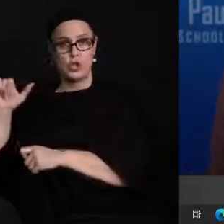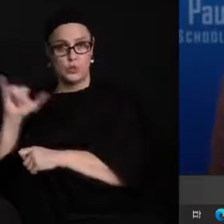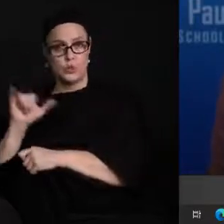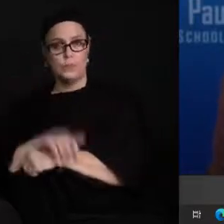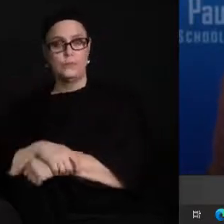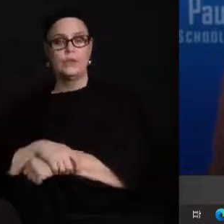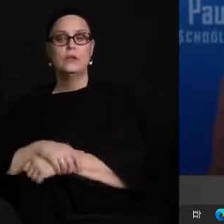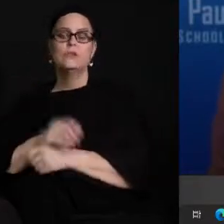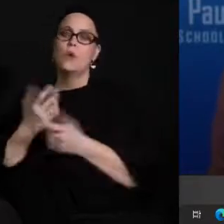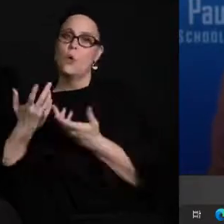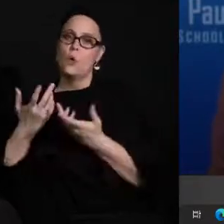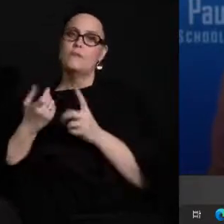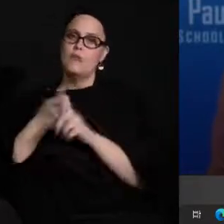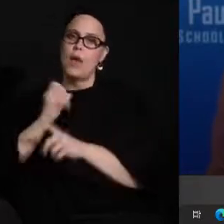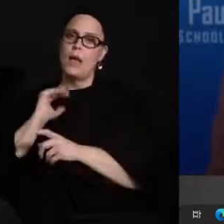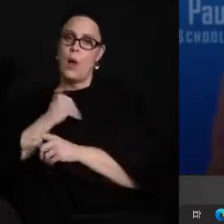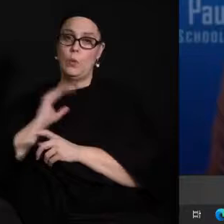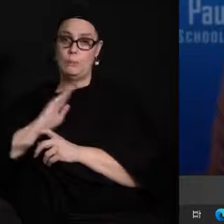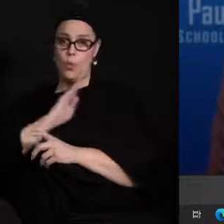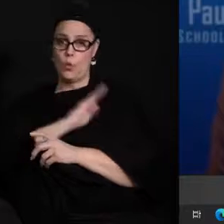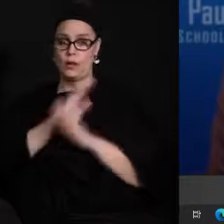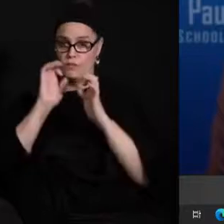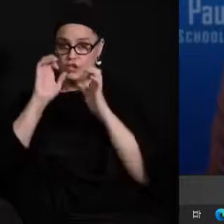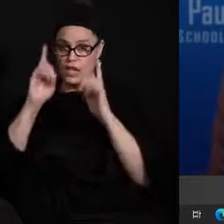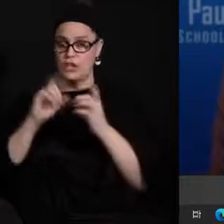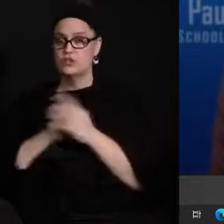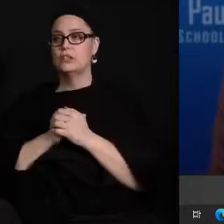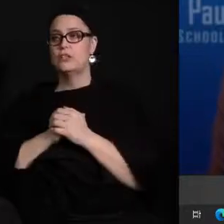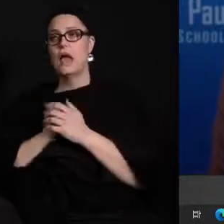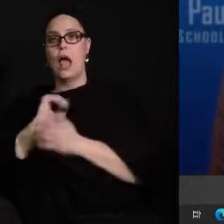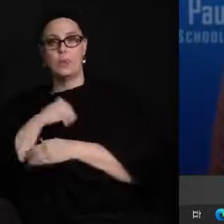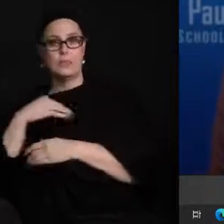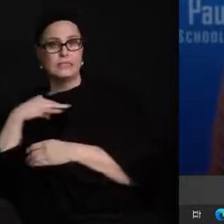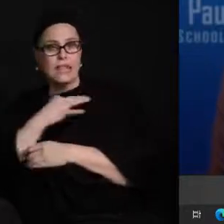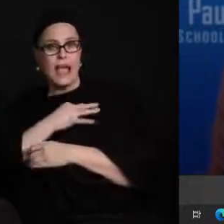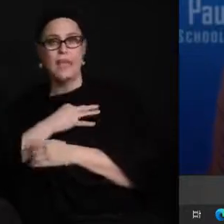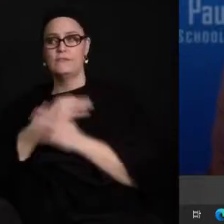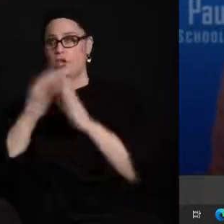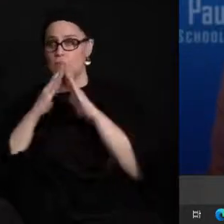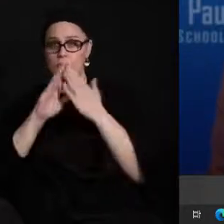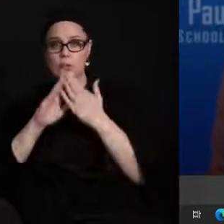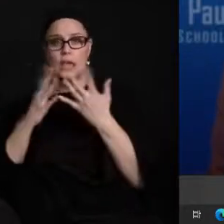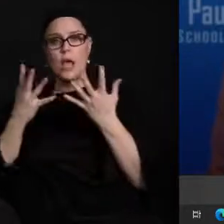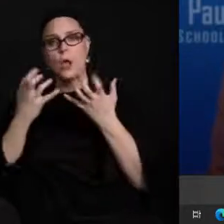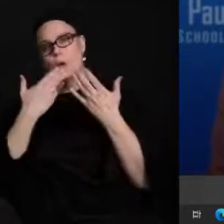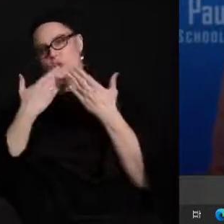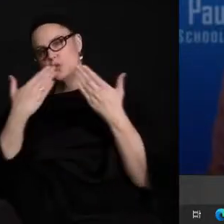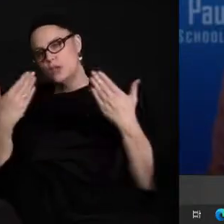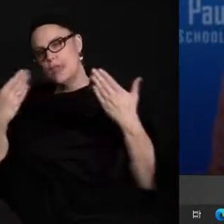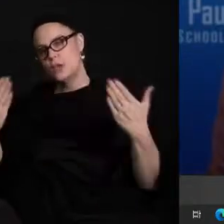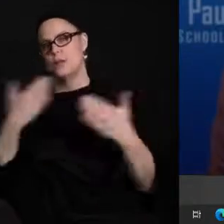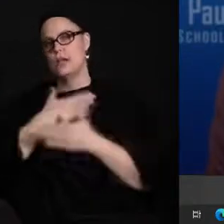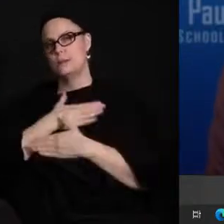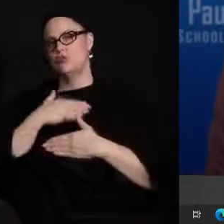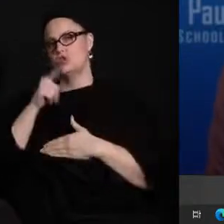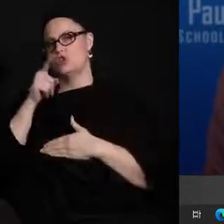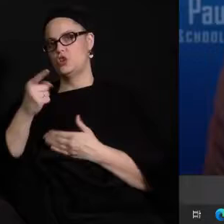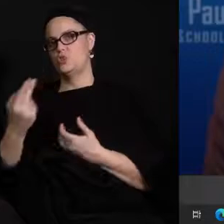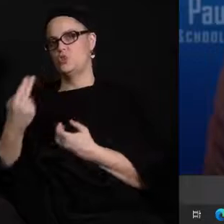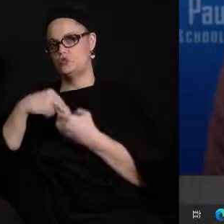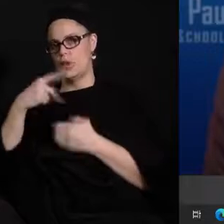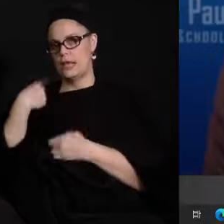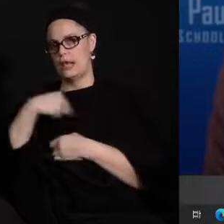on behalf of our board of education on behalf of our staff and our community i want to thank you and appreciate you joining us for